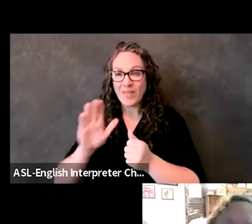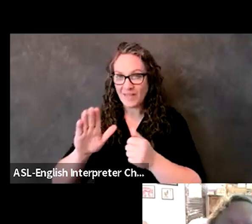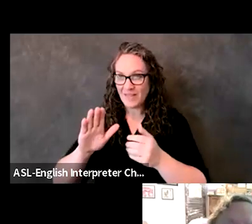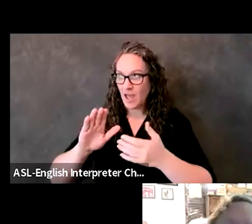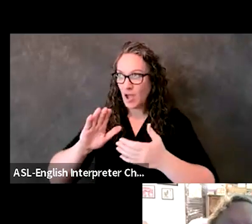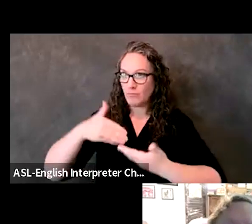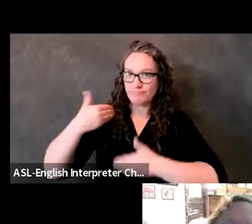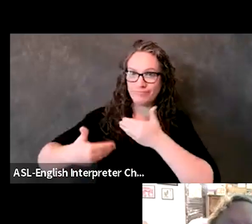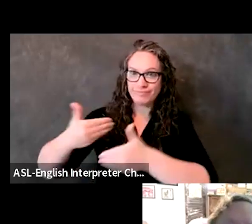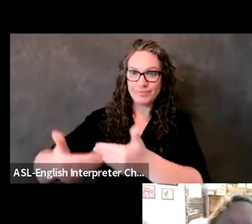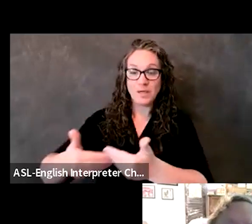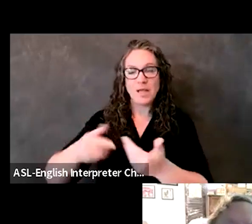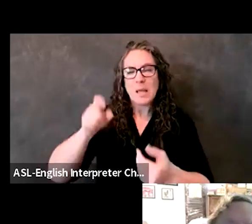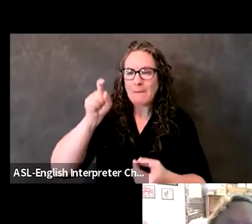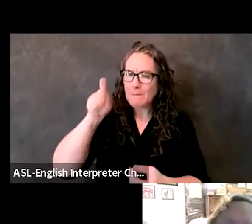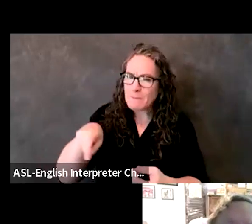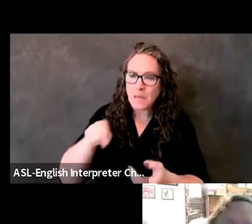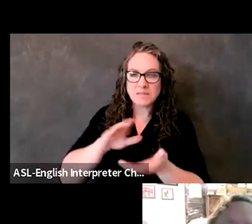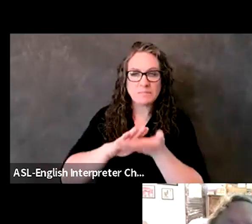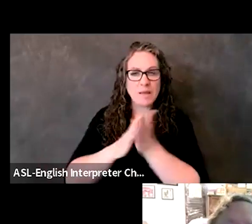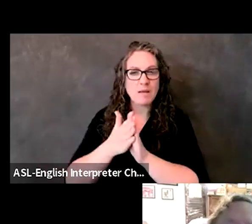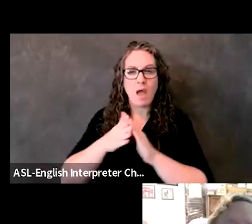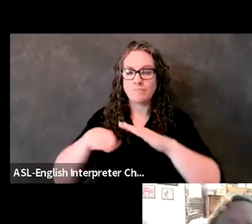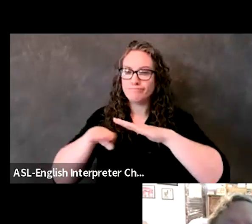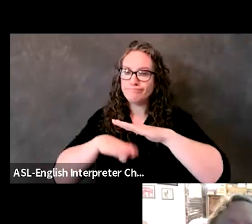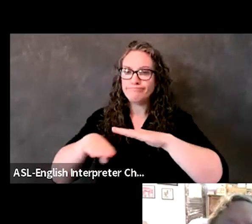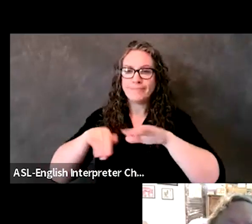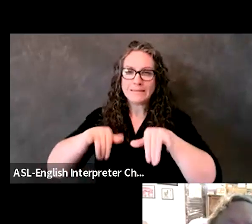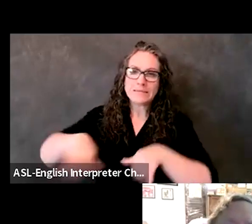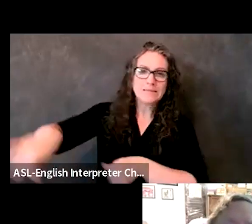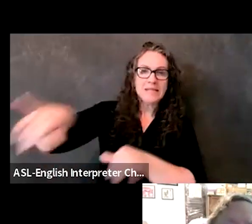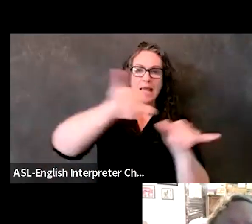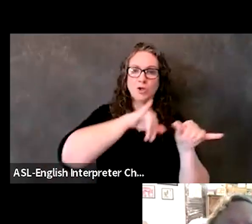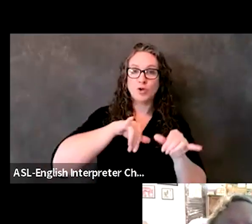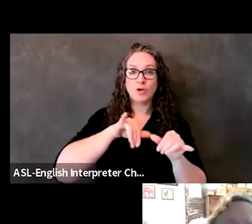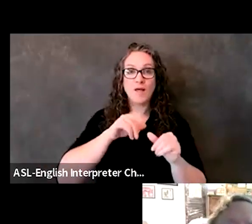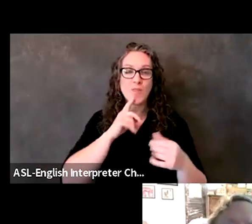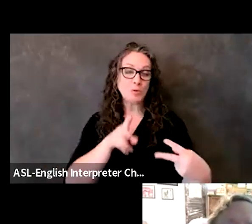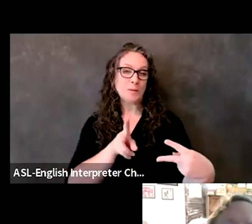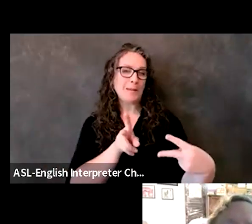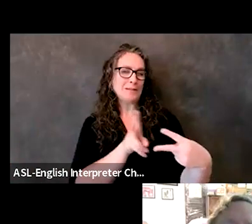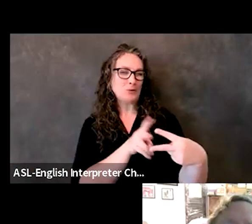a standard, uh, and those are kind of my two big, uh, magic wand waves.